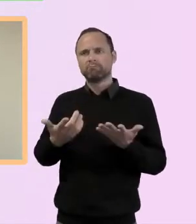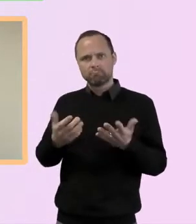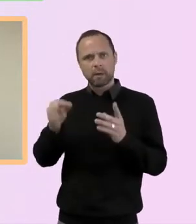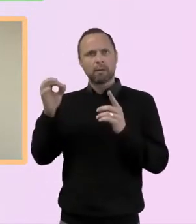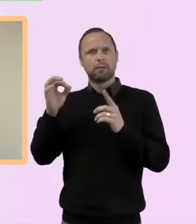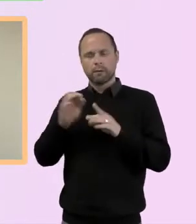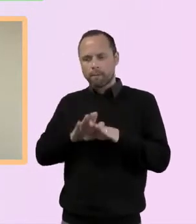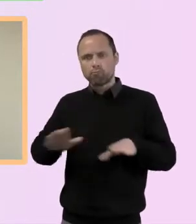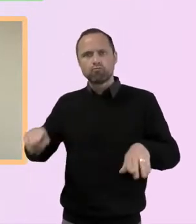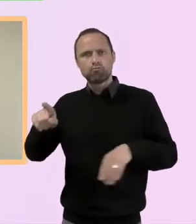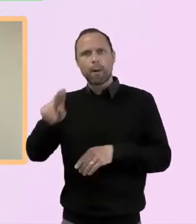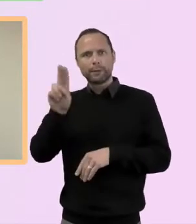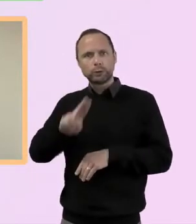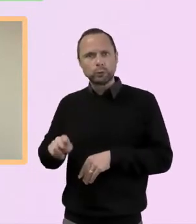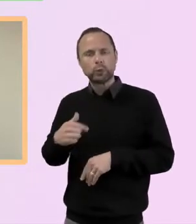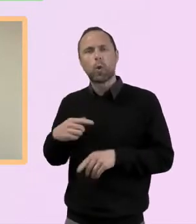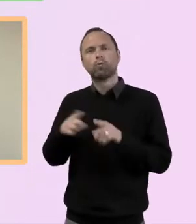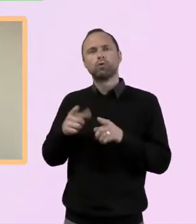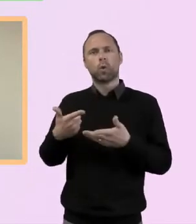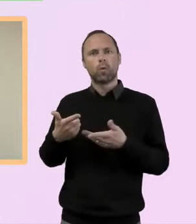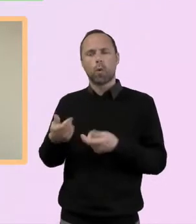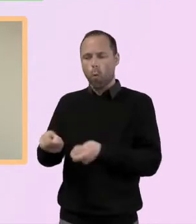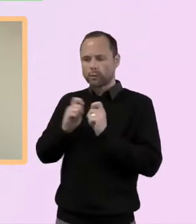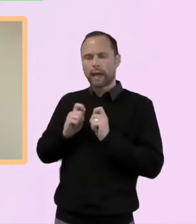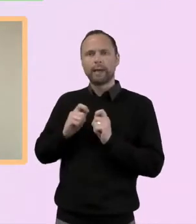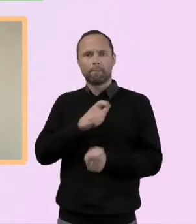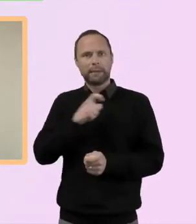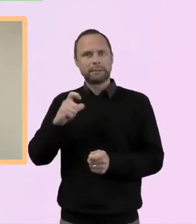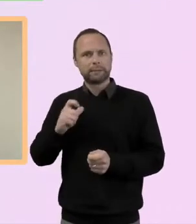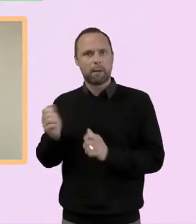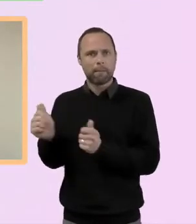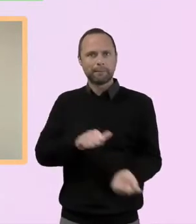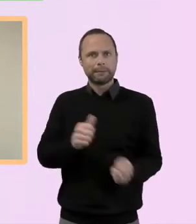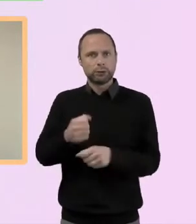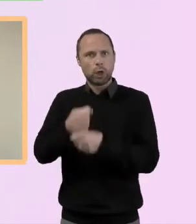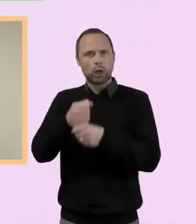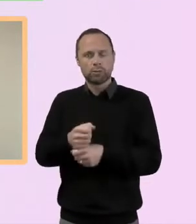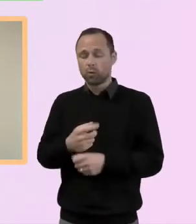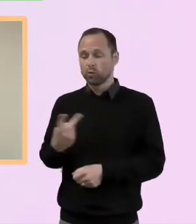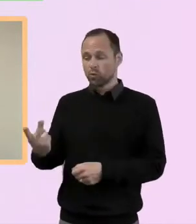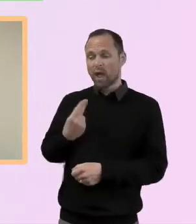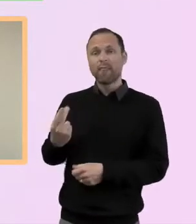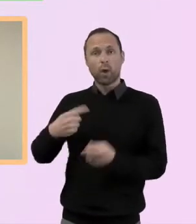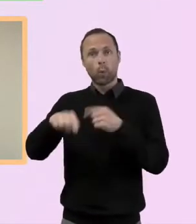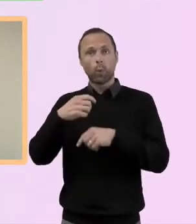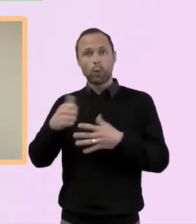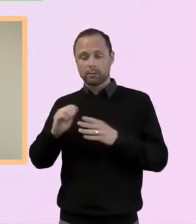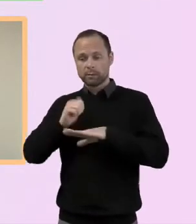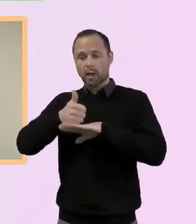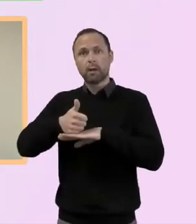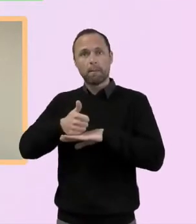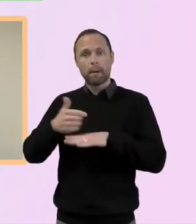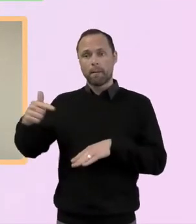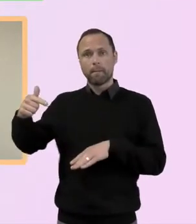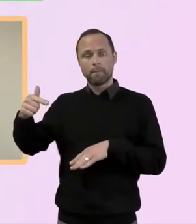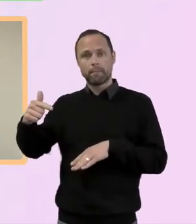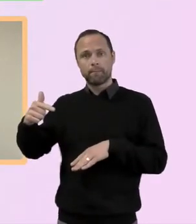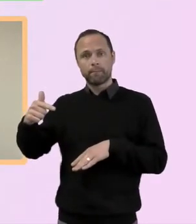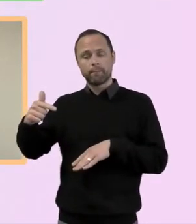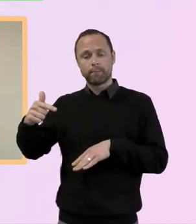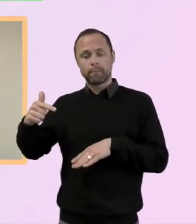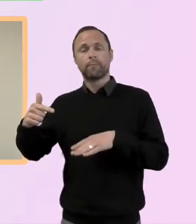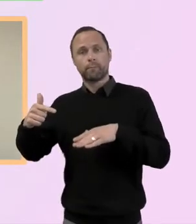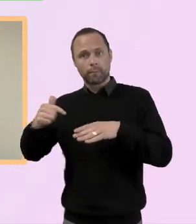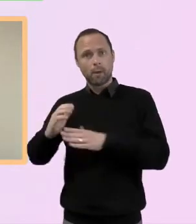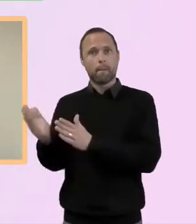ordained Baptist minister. And together we're developing a fresh Baptist ministry for our home in Inns Court in Norwest in